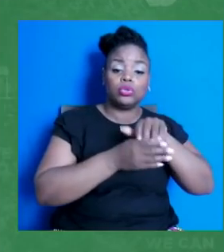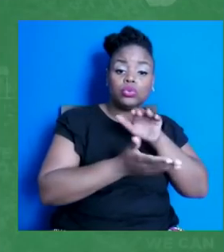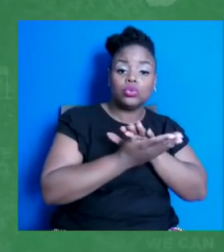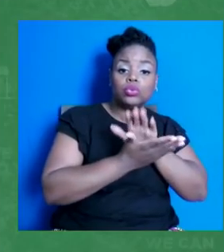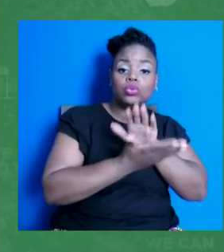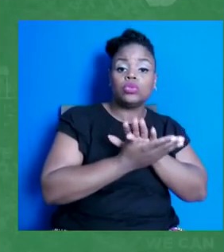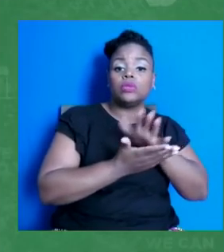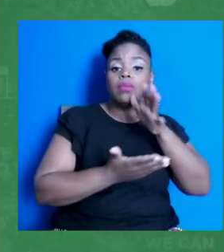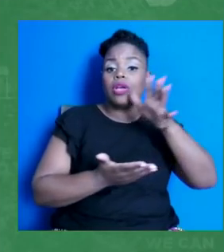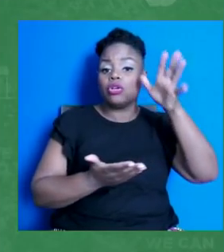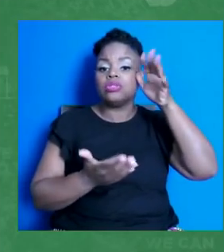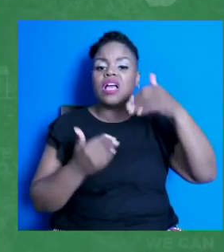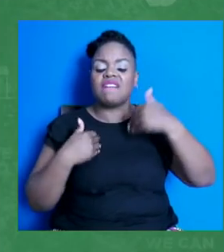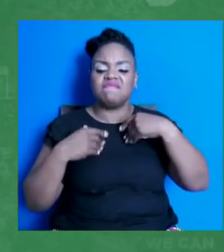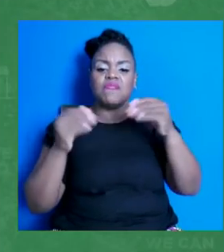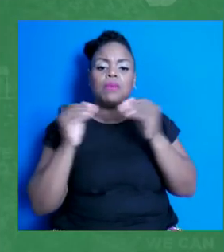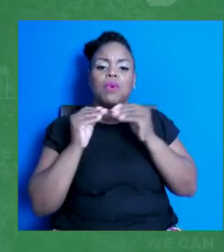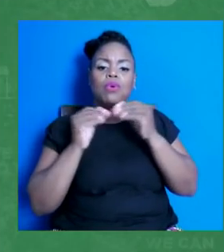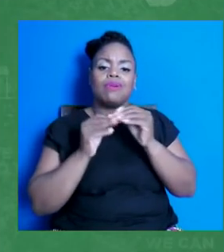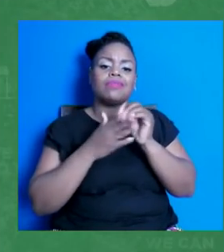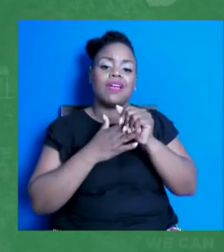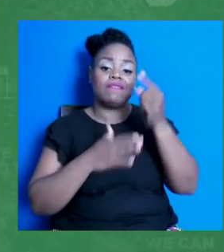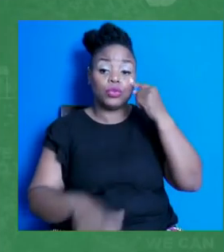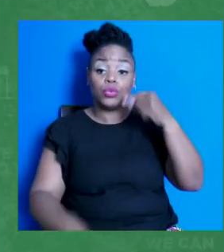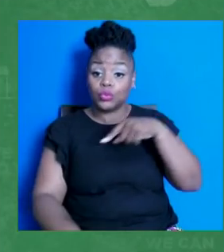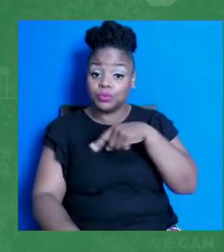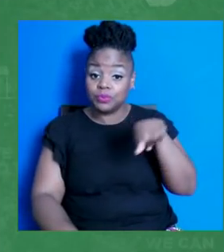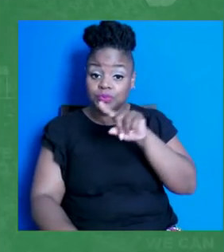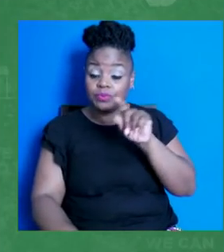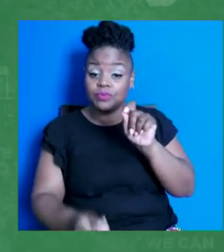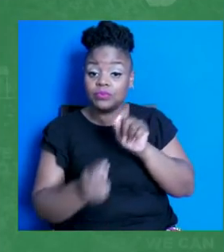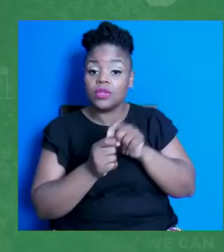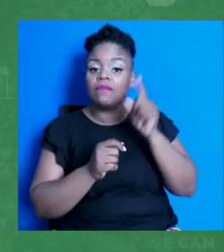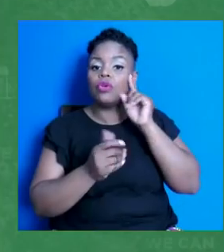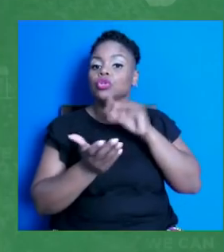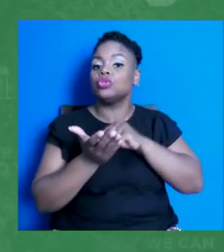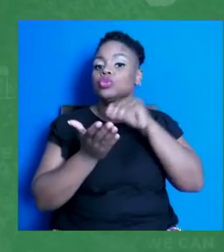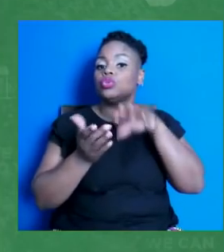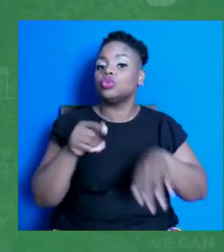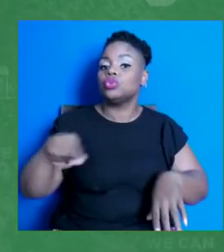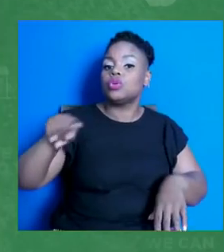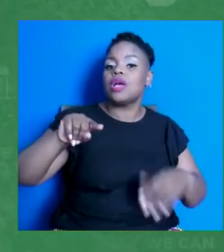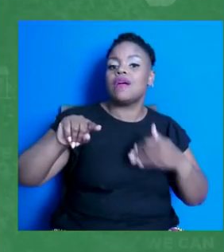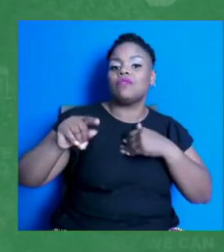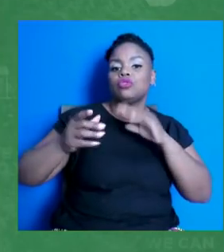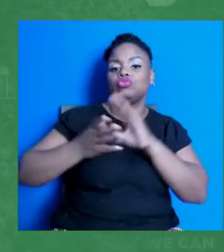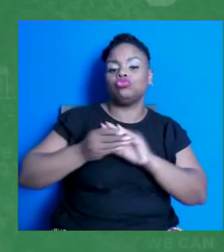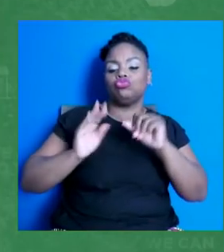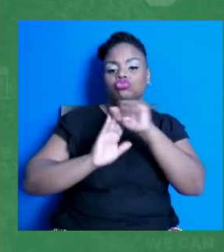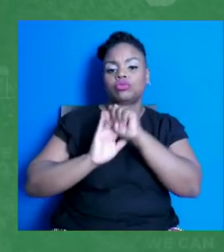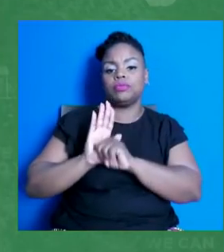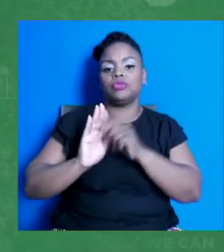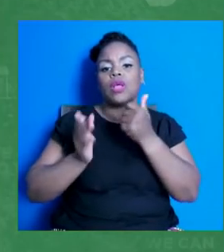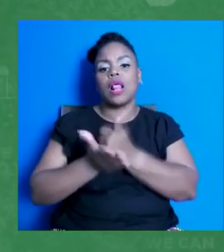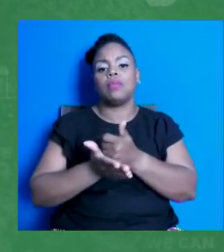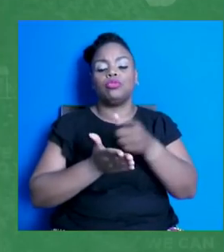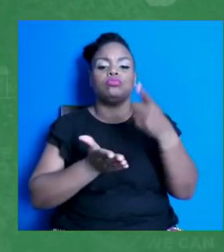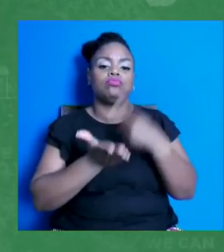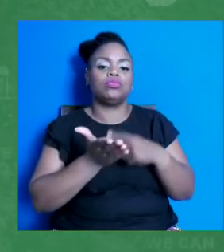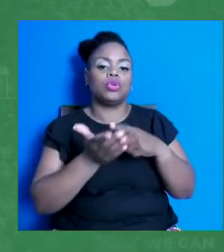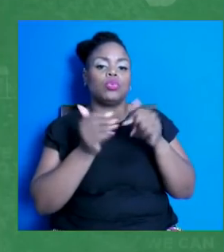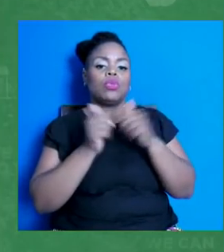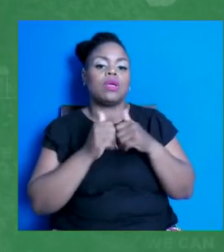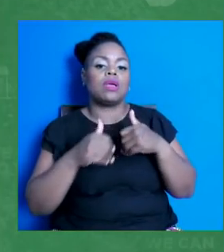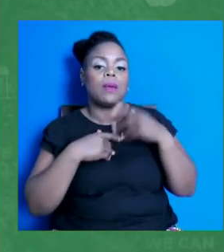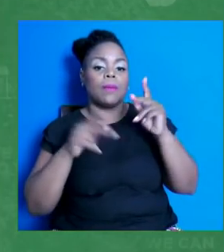and scripts for you. So for students, we have scripts for you to talk to other young people. We know that the way that a lot of teenagers speak